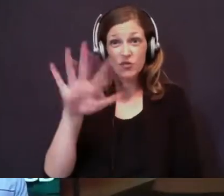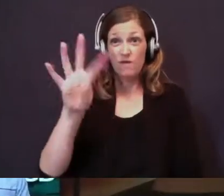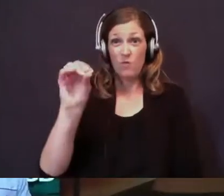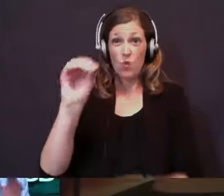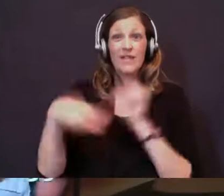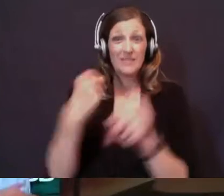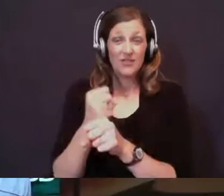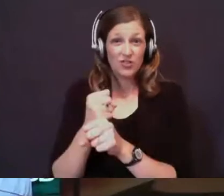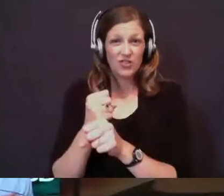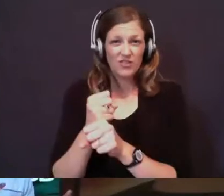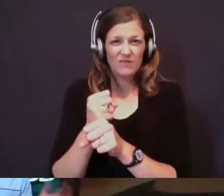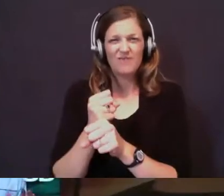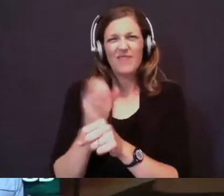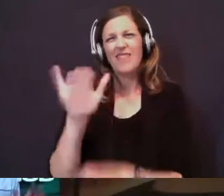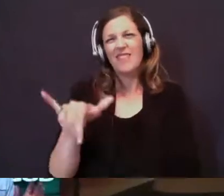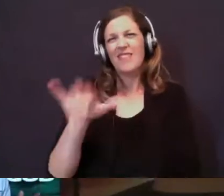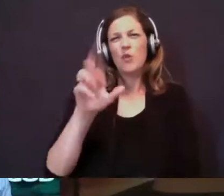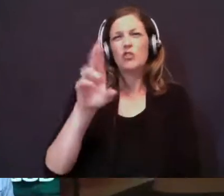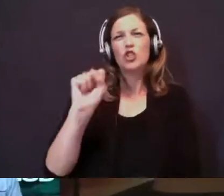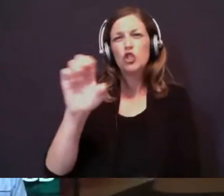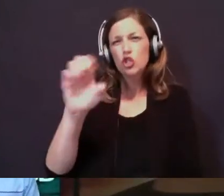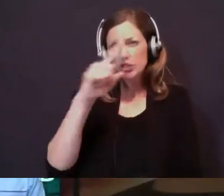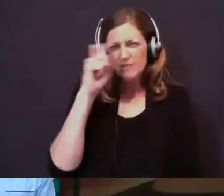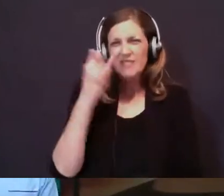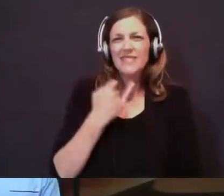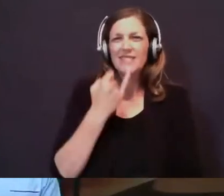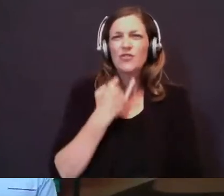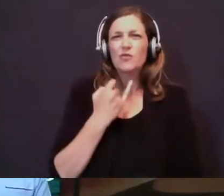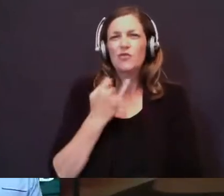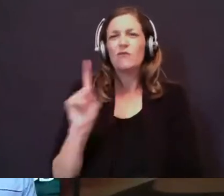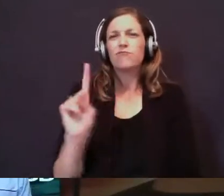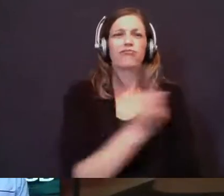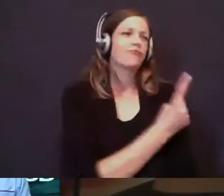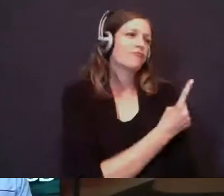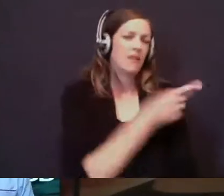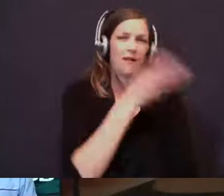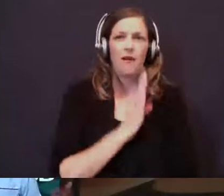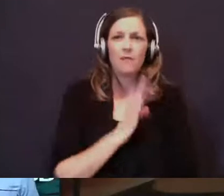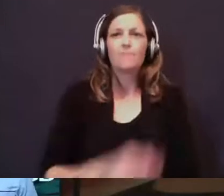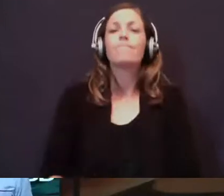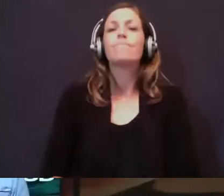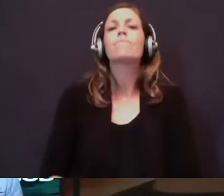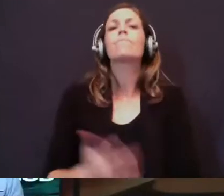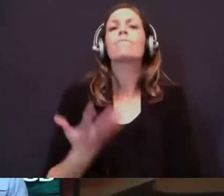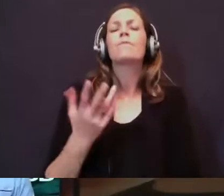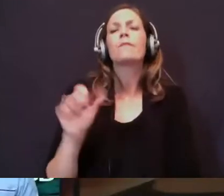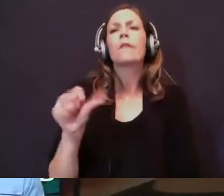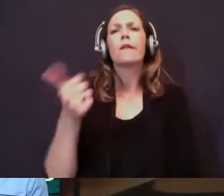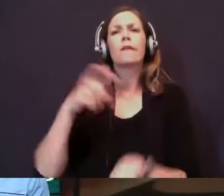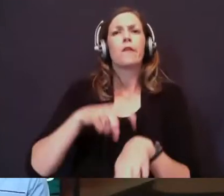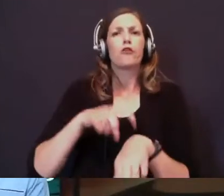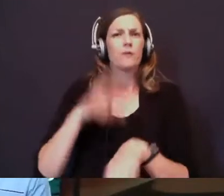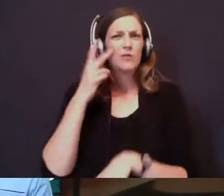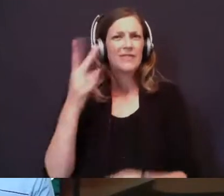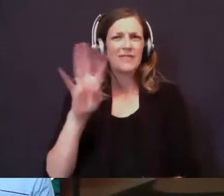But that was a curse because Israel had turned away from God. Another time you see this wandering in the wilderness for 40